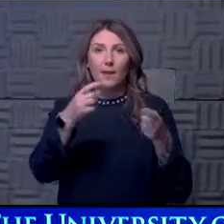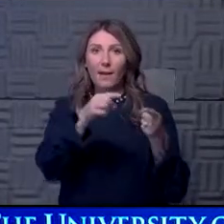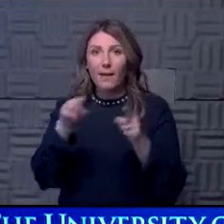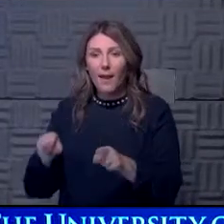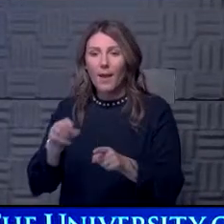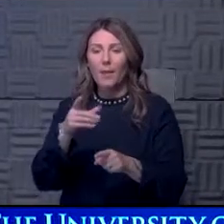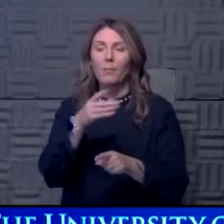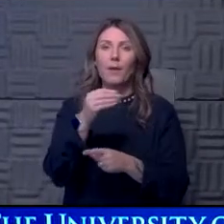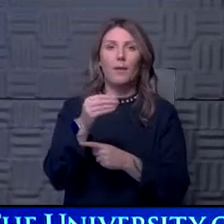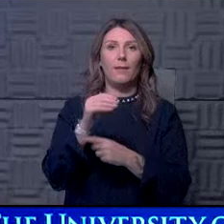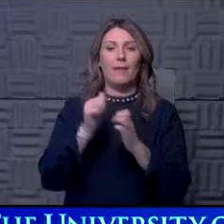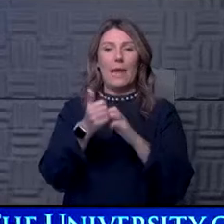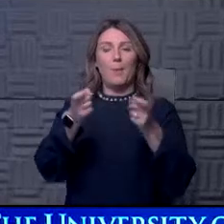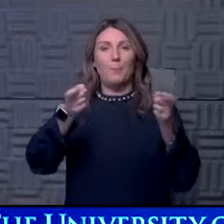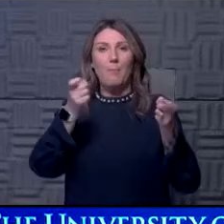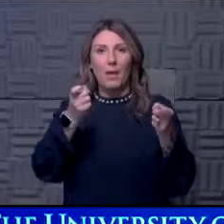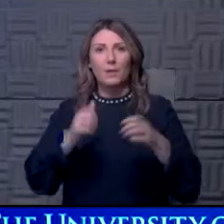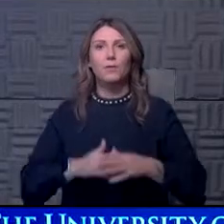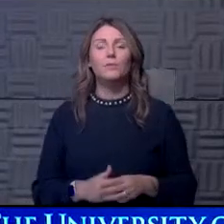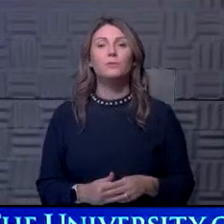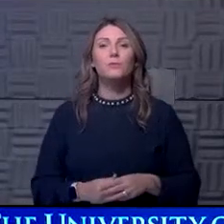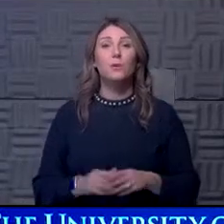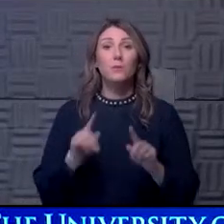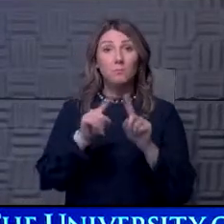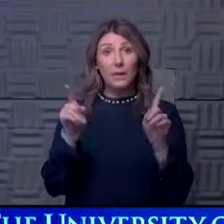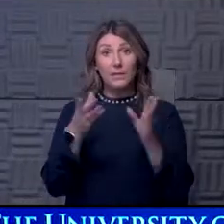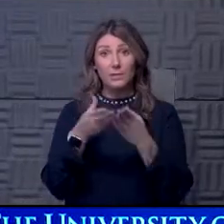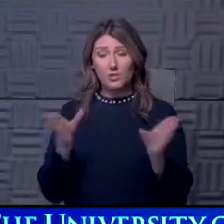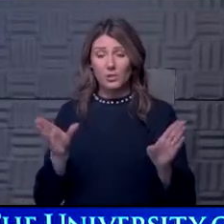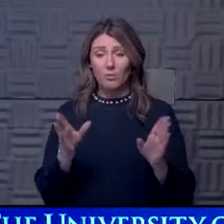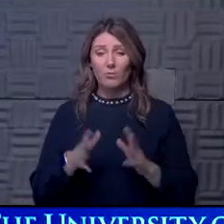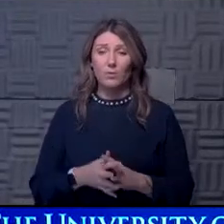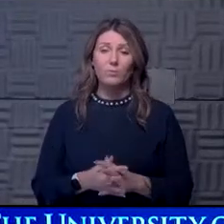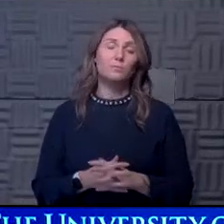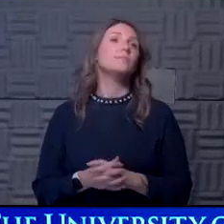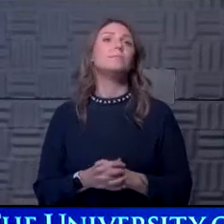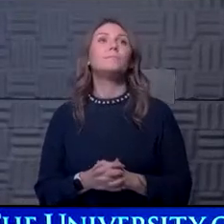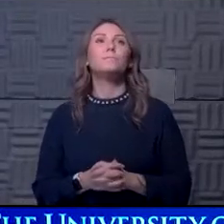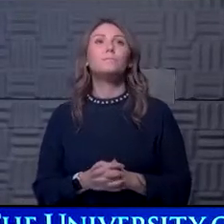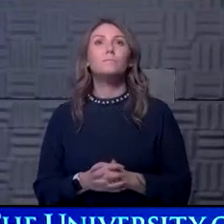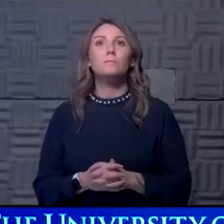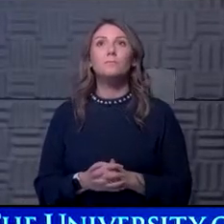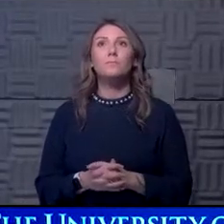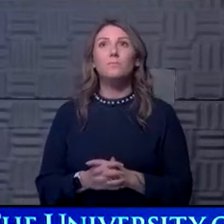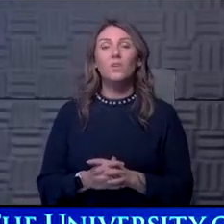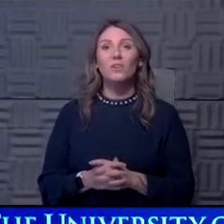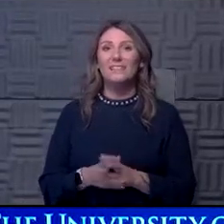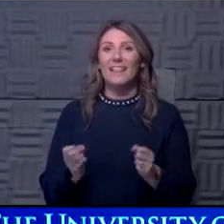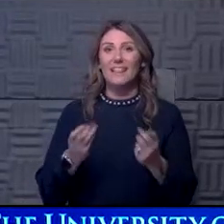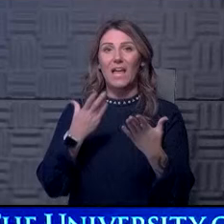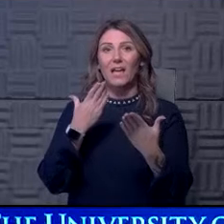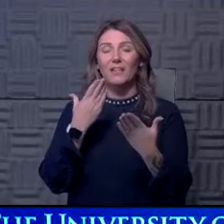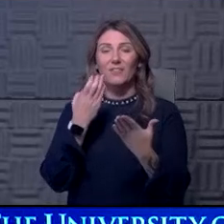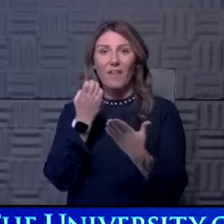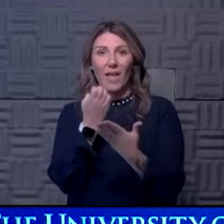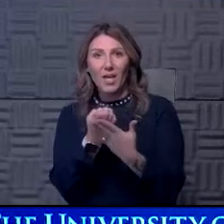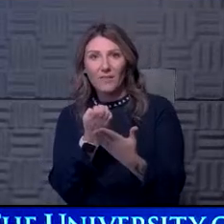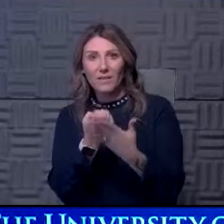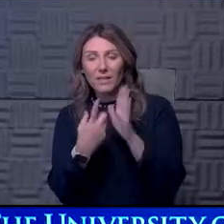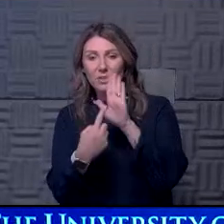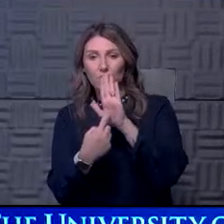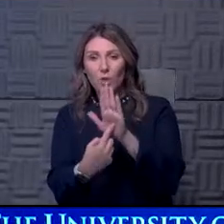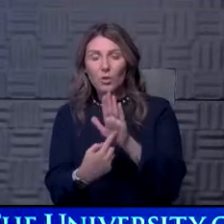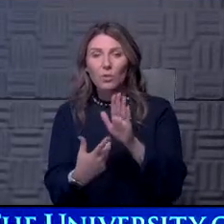place and how they're managed. Um, but I think in general, there is a significant amount of evidence that says, uh,